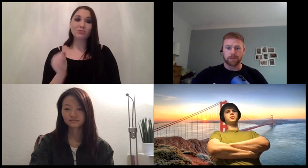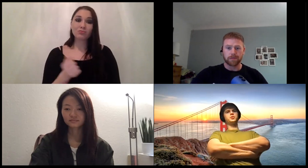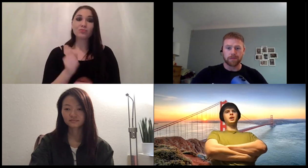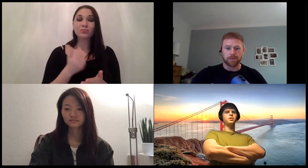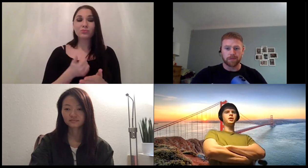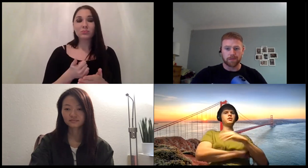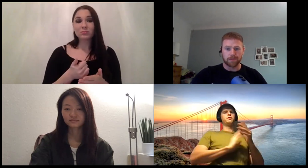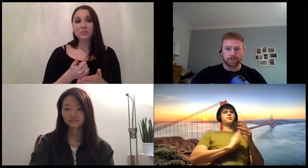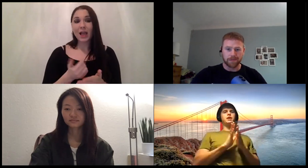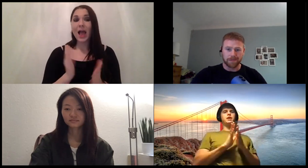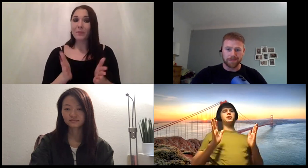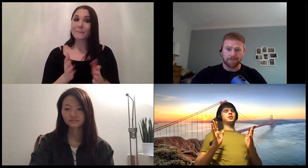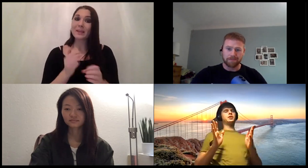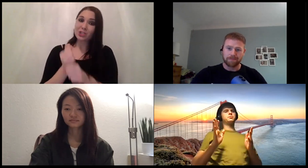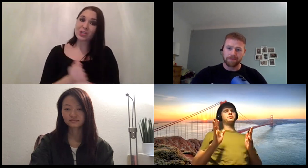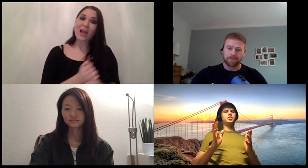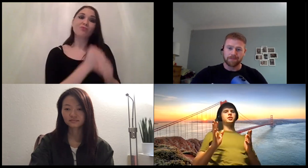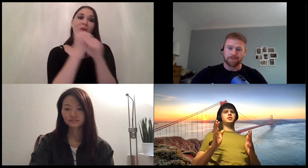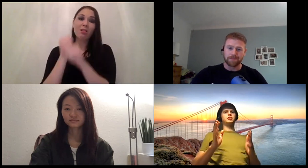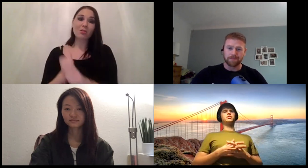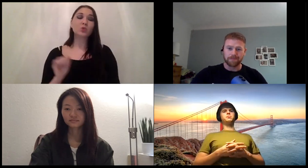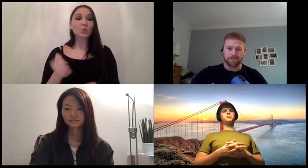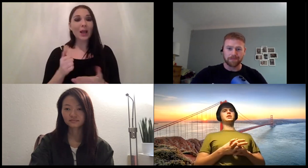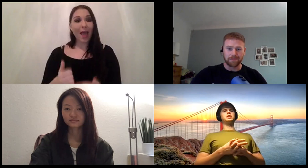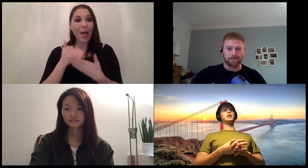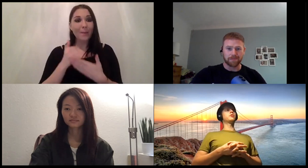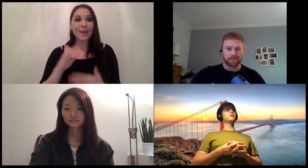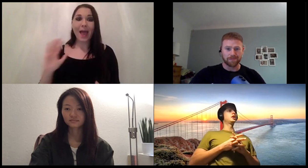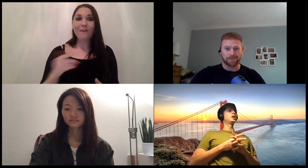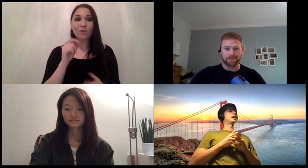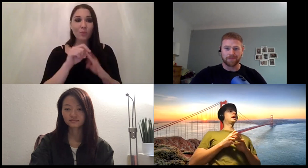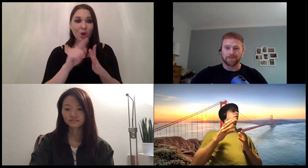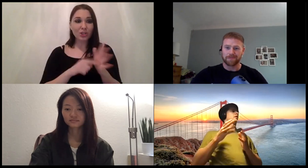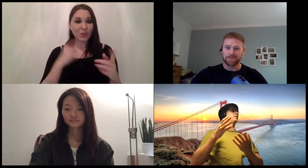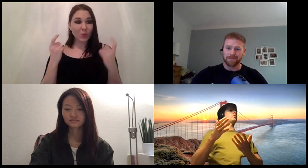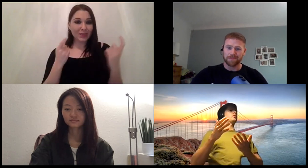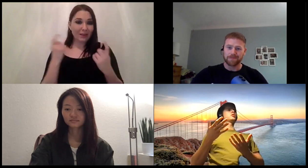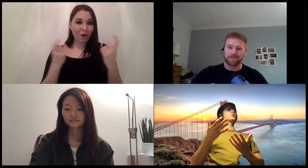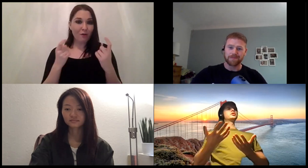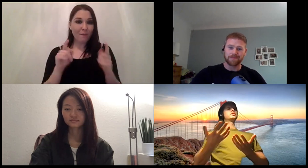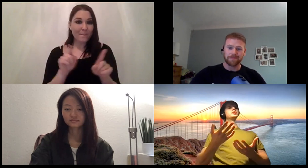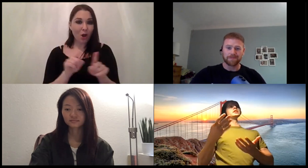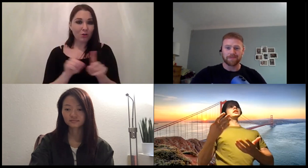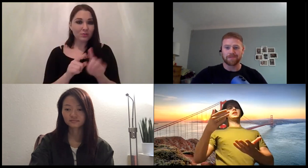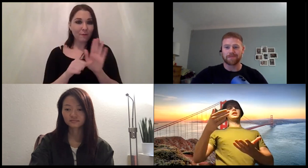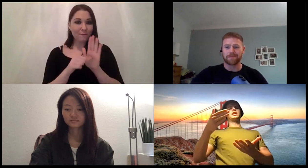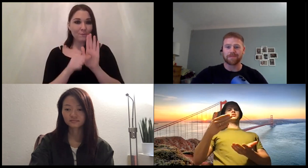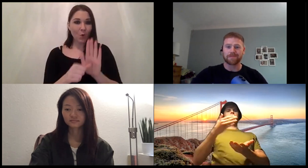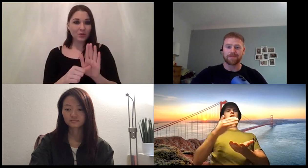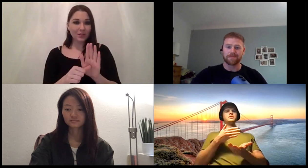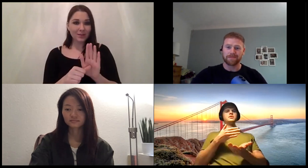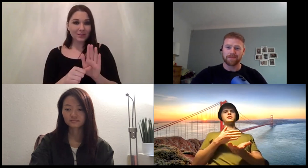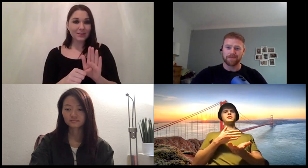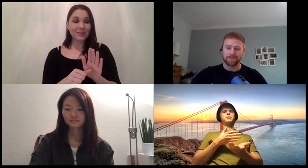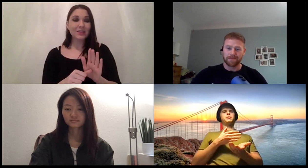to help for every um project that you could basically think of and it also forces you as a data scientist to step